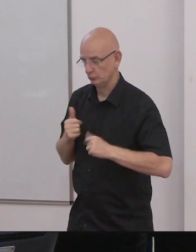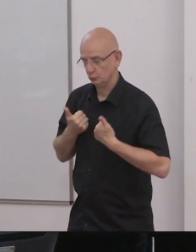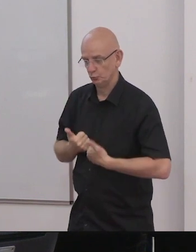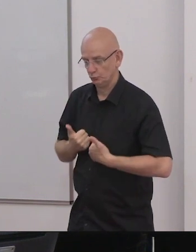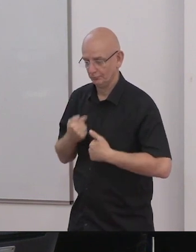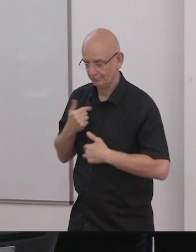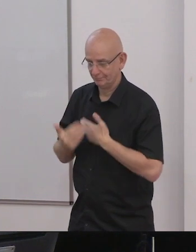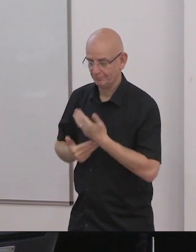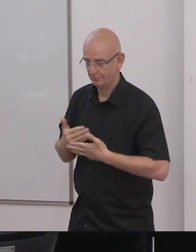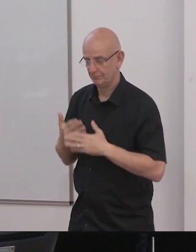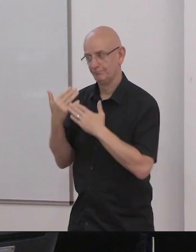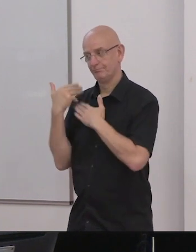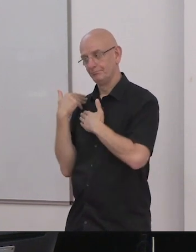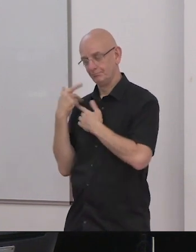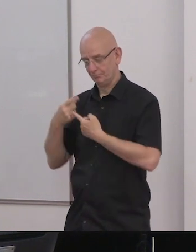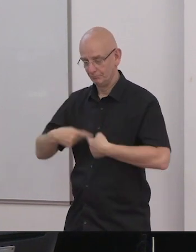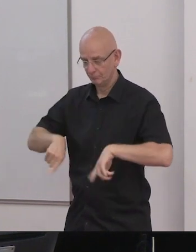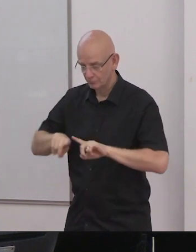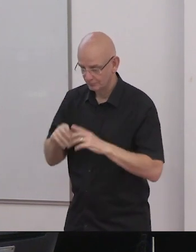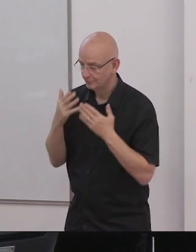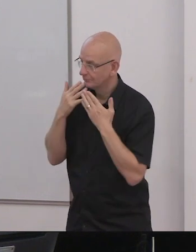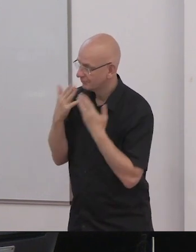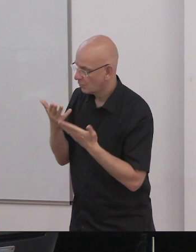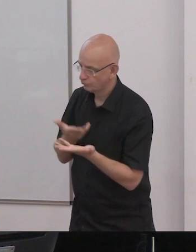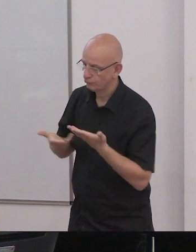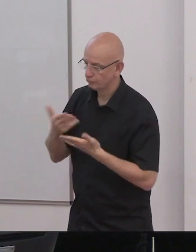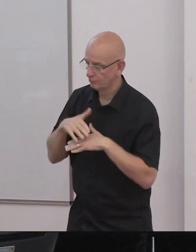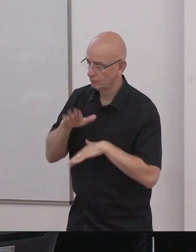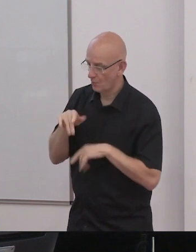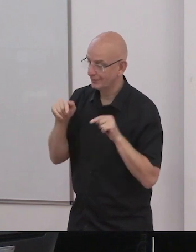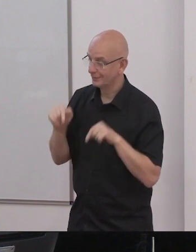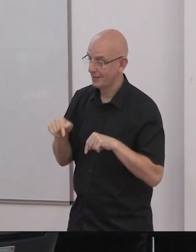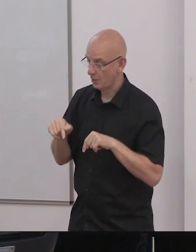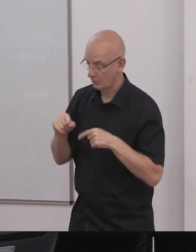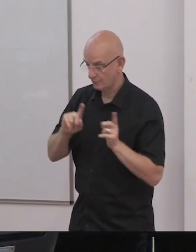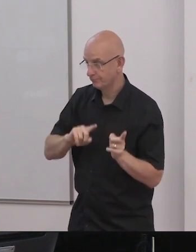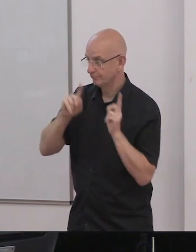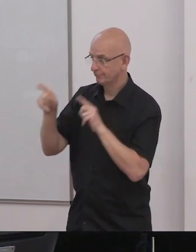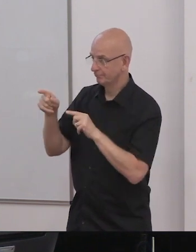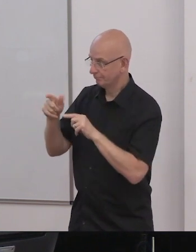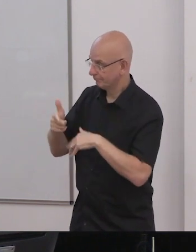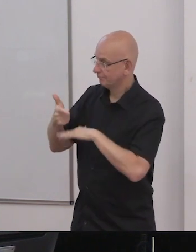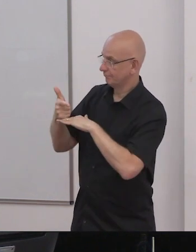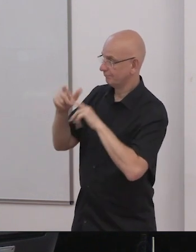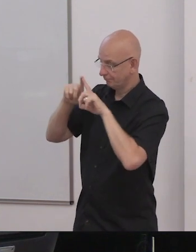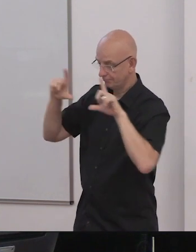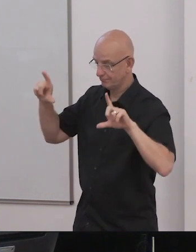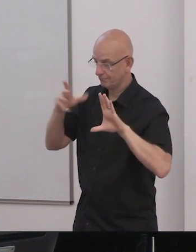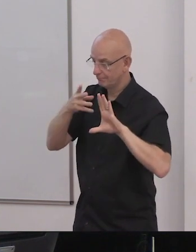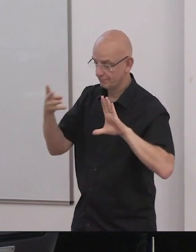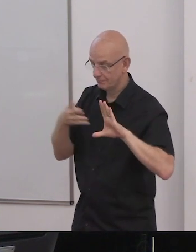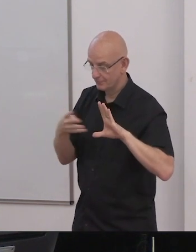online now. And we're going to hear from Frederica Satimi, who works as Inclusive Education Program Manager for Inclusion